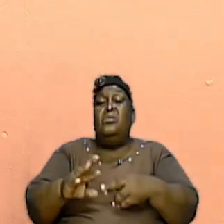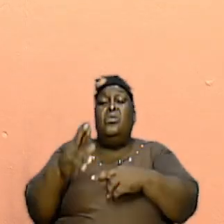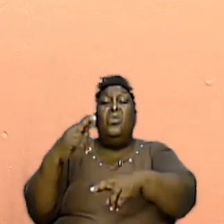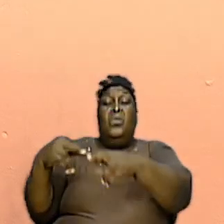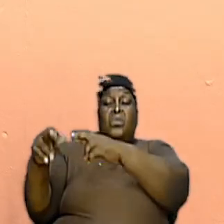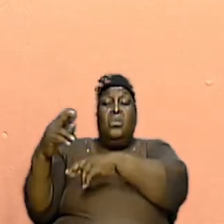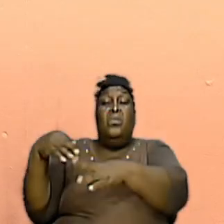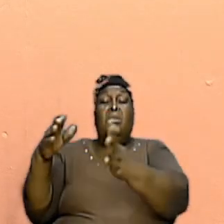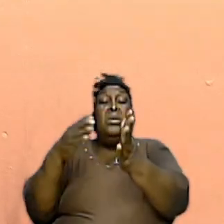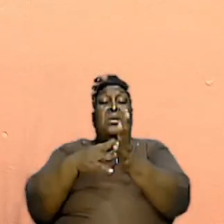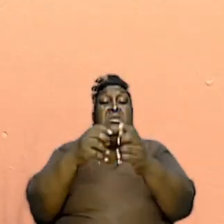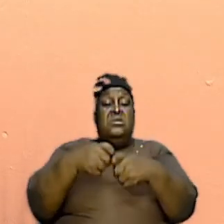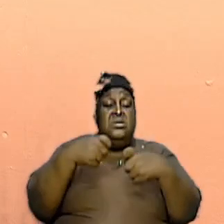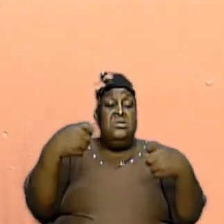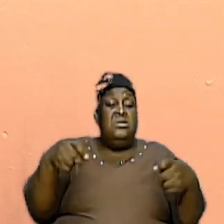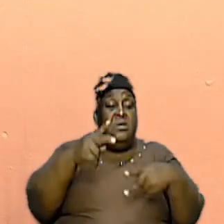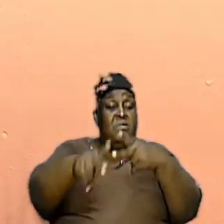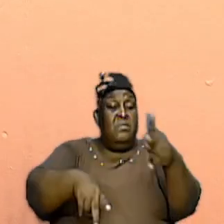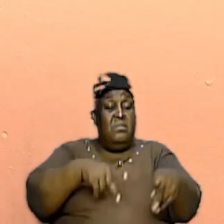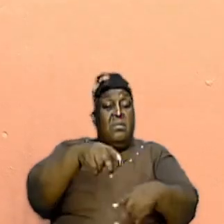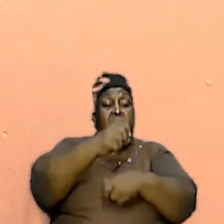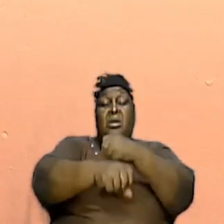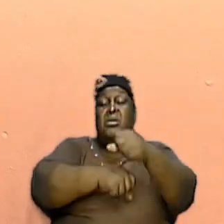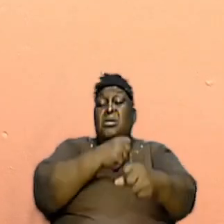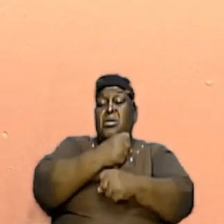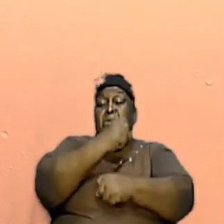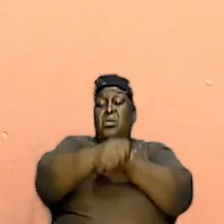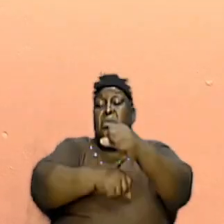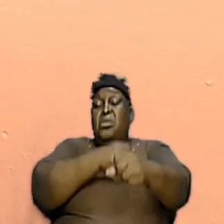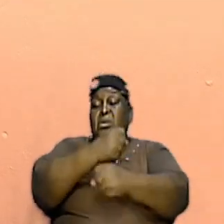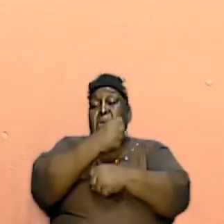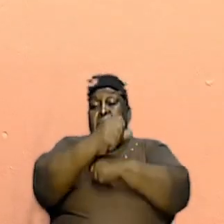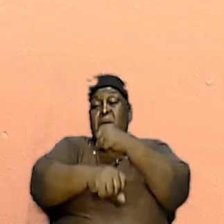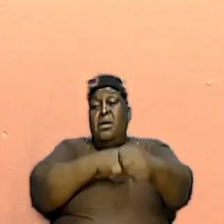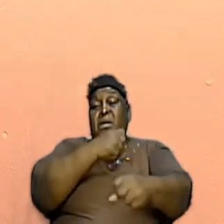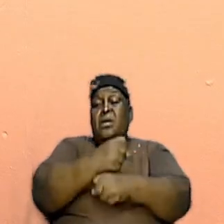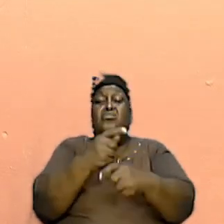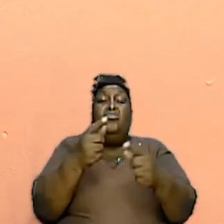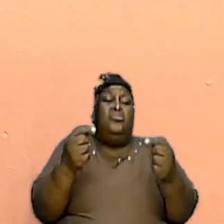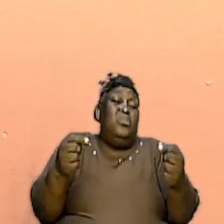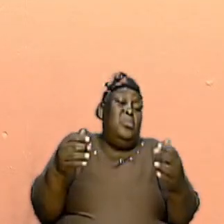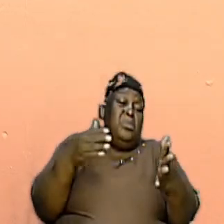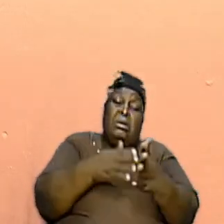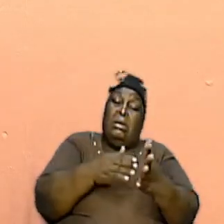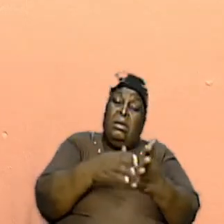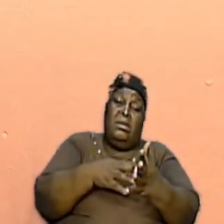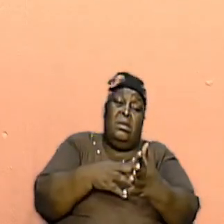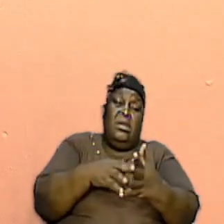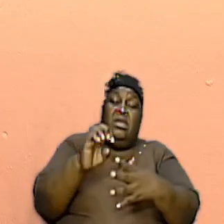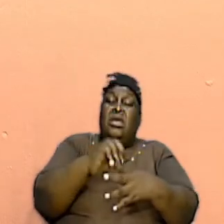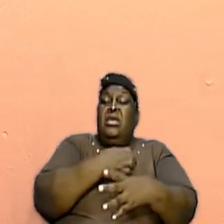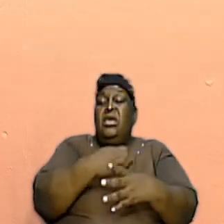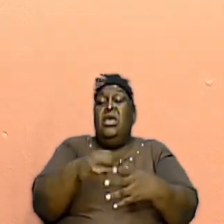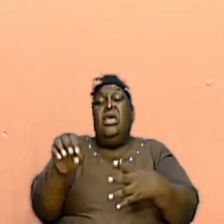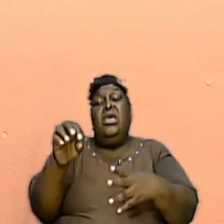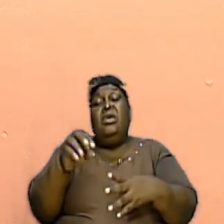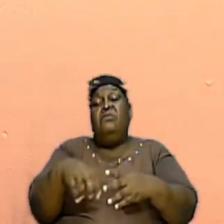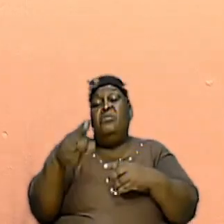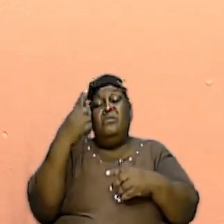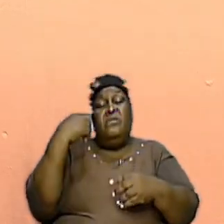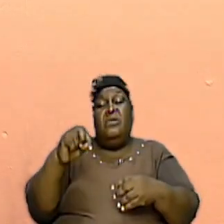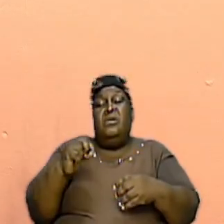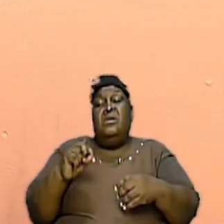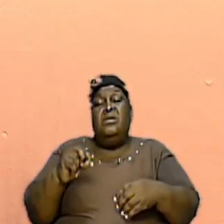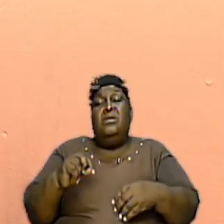sins people for another year, and so year by year they had to go through that process. But then even before the annual